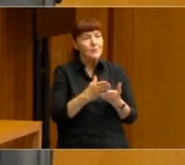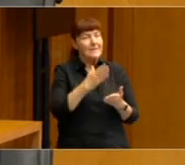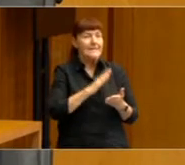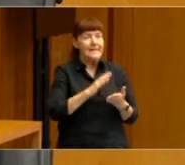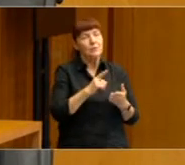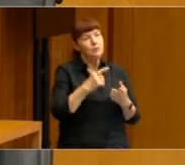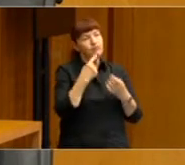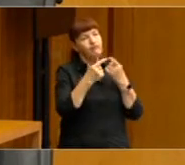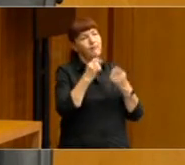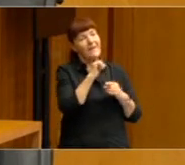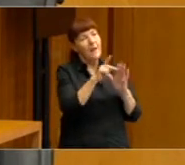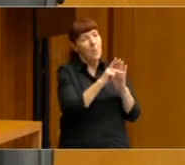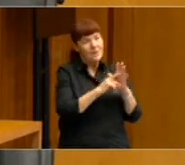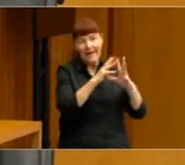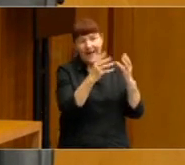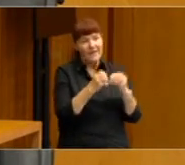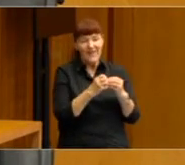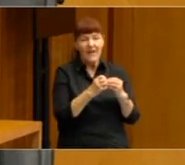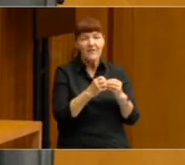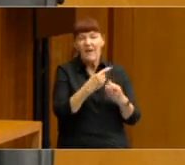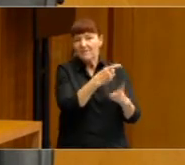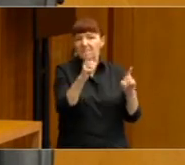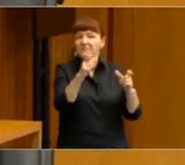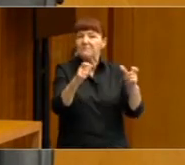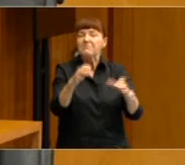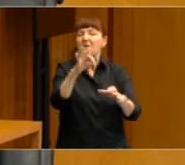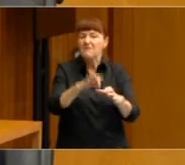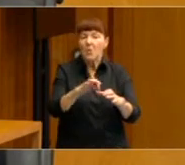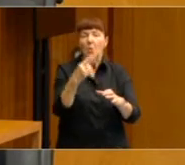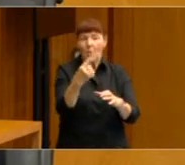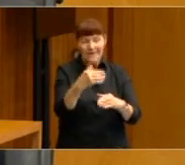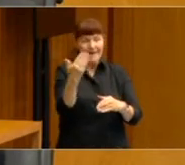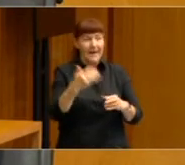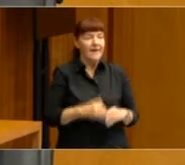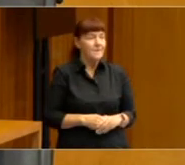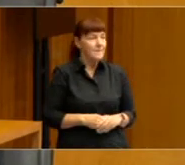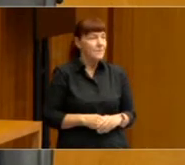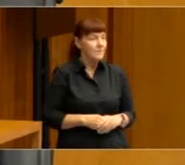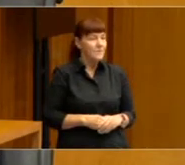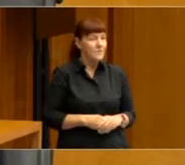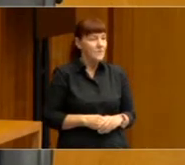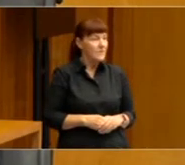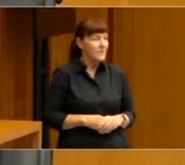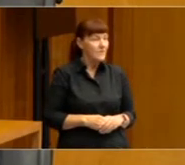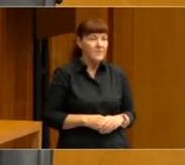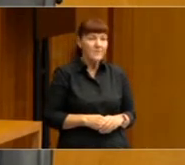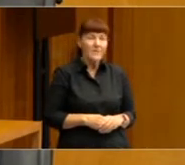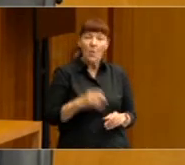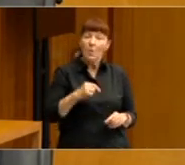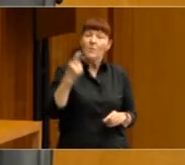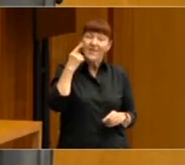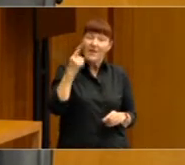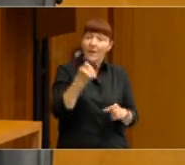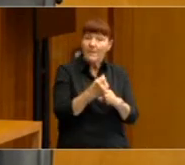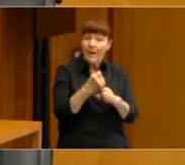We ask people in our surveys, what they really want from the participation election, what they think would make it easier.